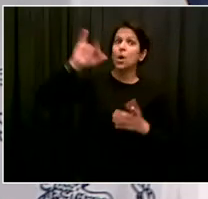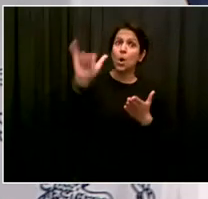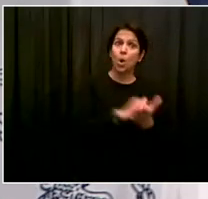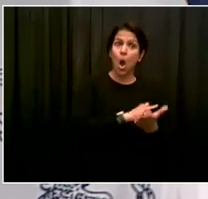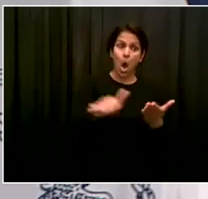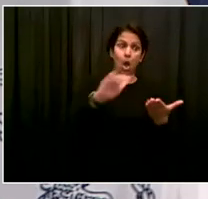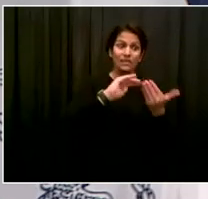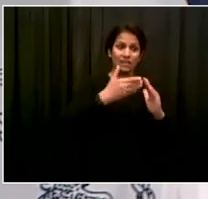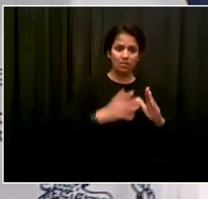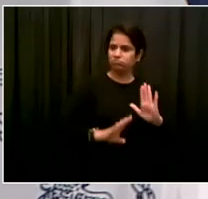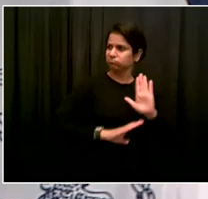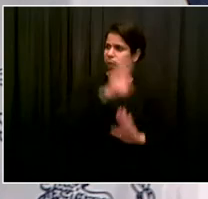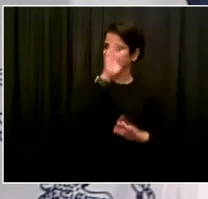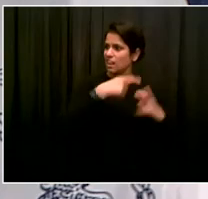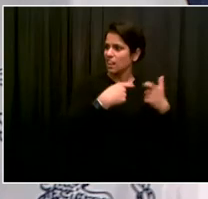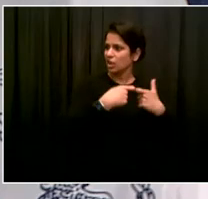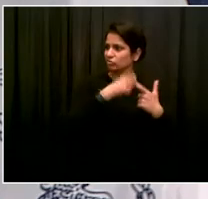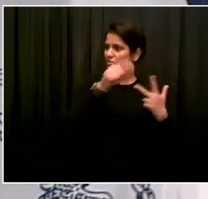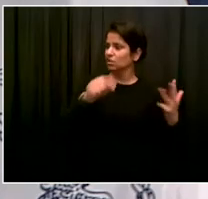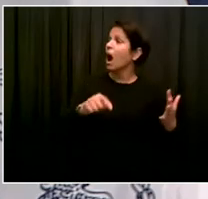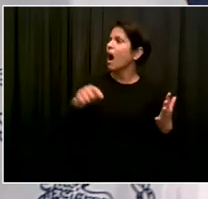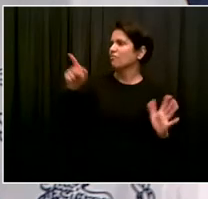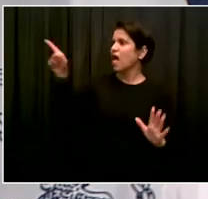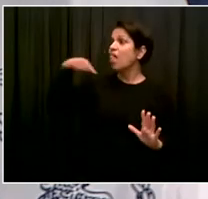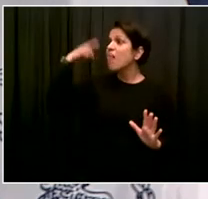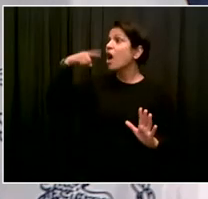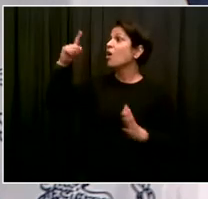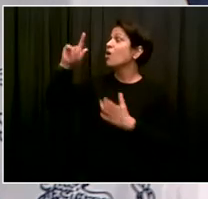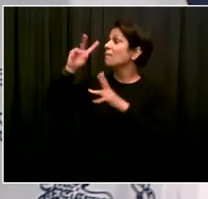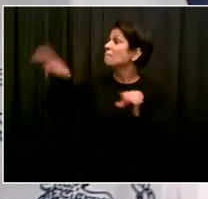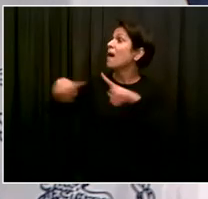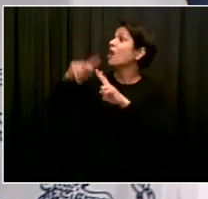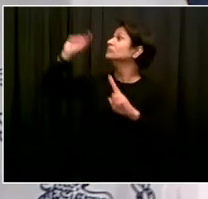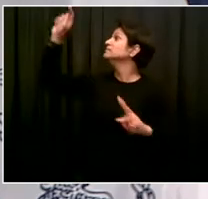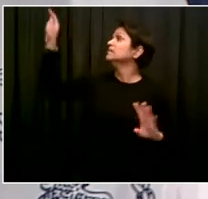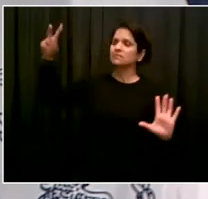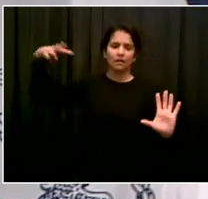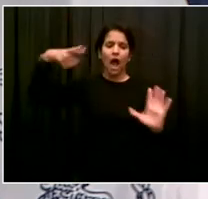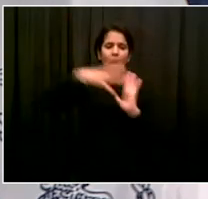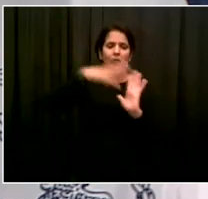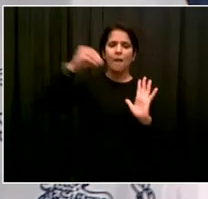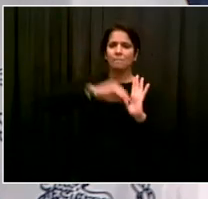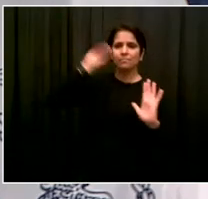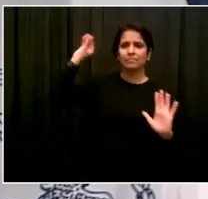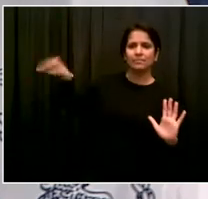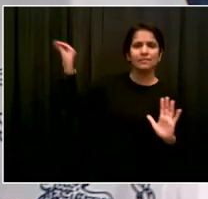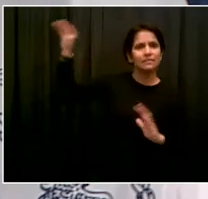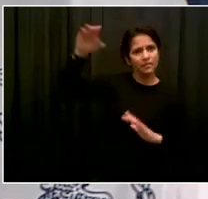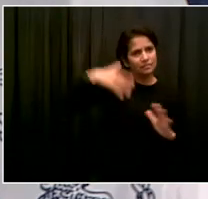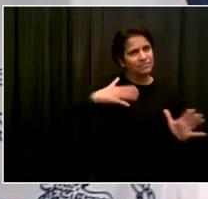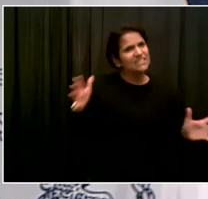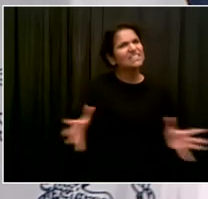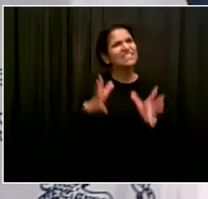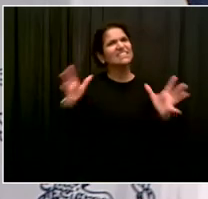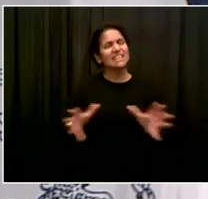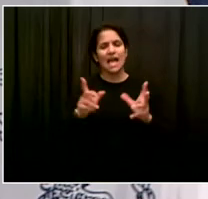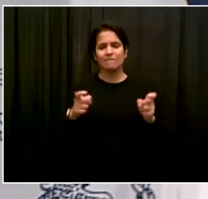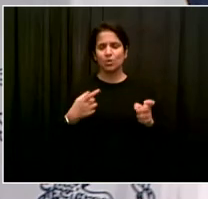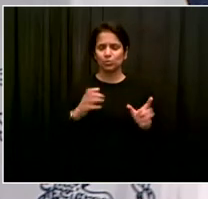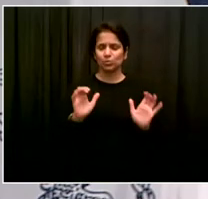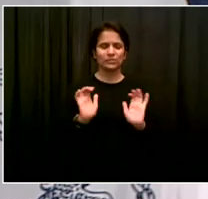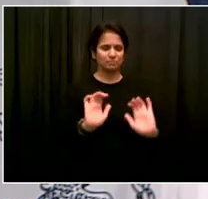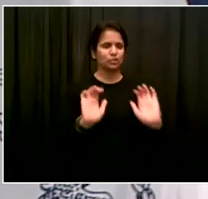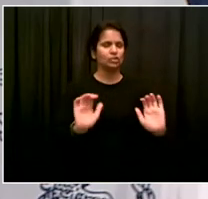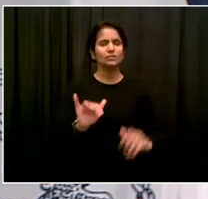And I think it's something we need to push in every way we can, including this legal action. The next is Dana from the New York Times.